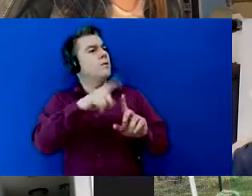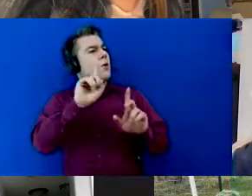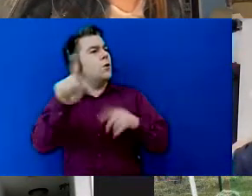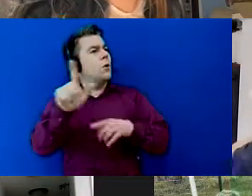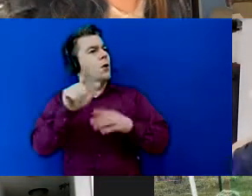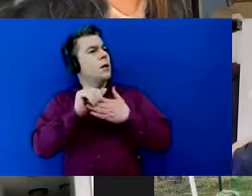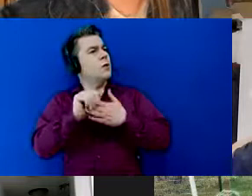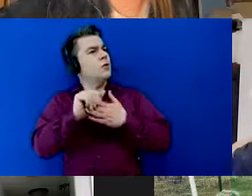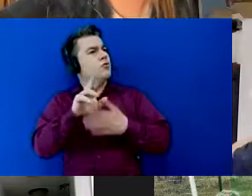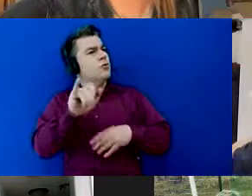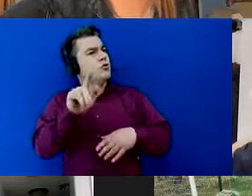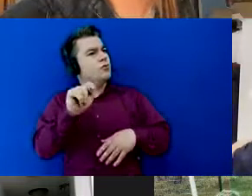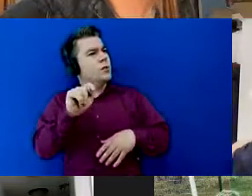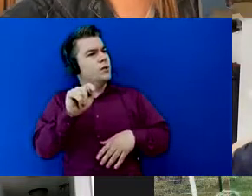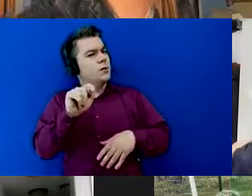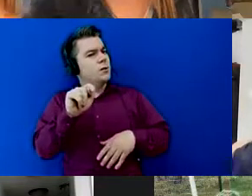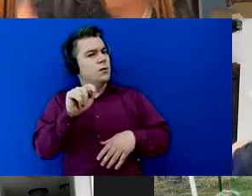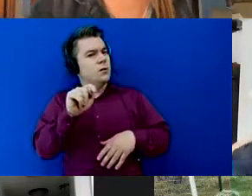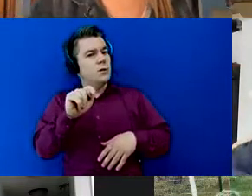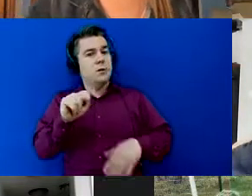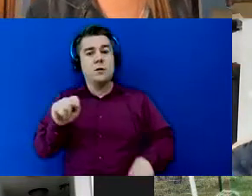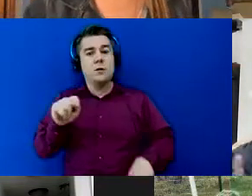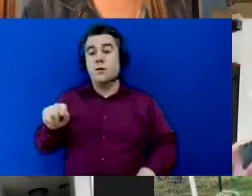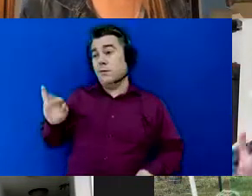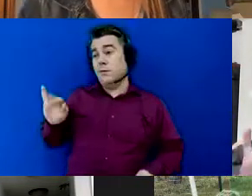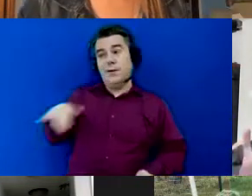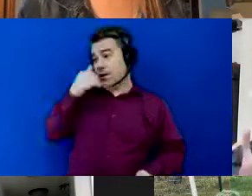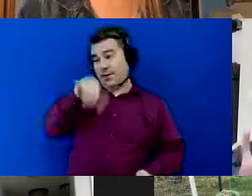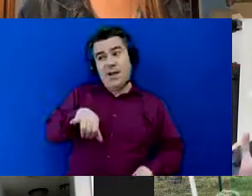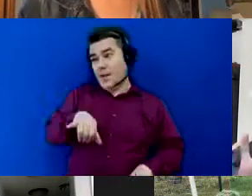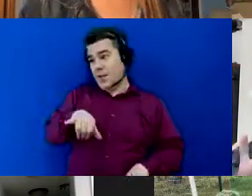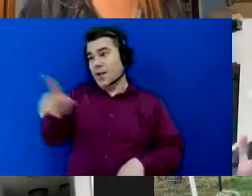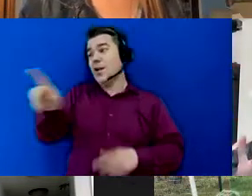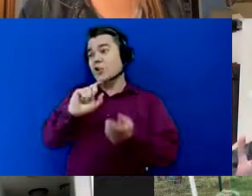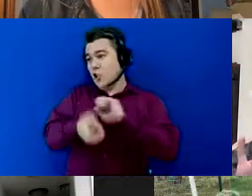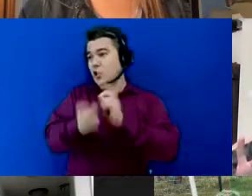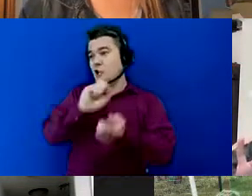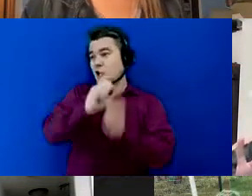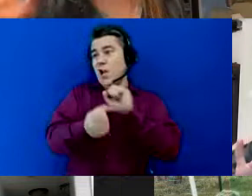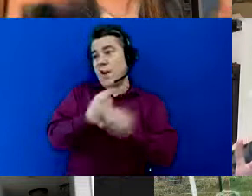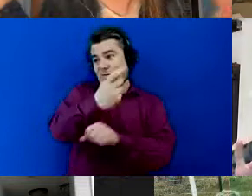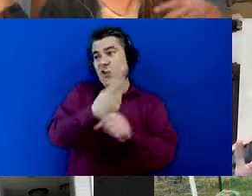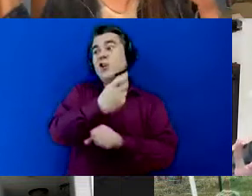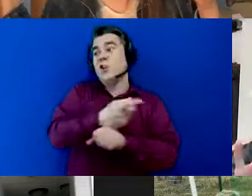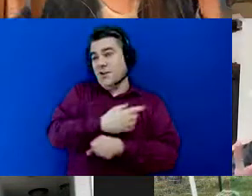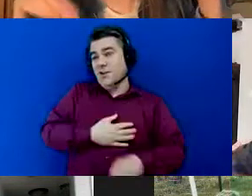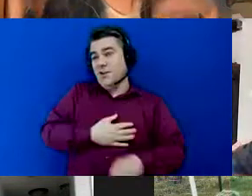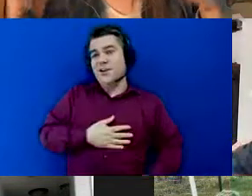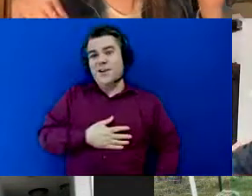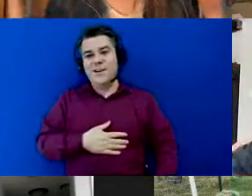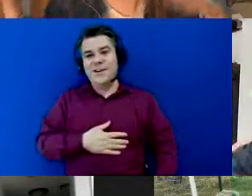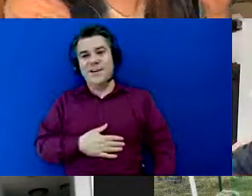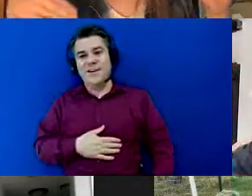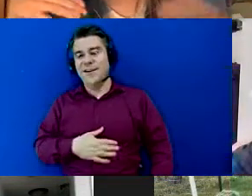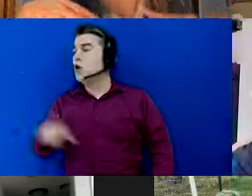you know what that's not that's not a silly question that changes every year um this year um this it just